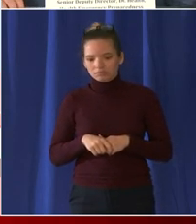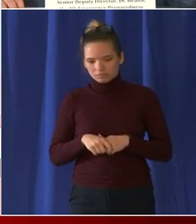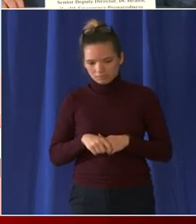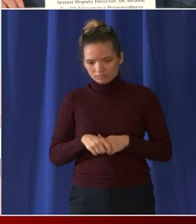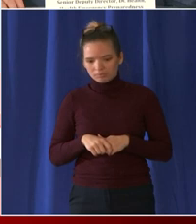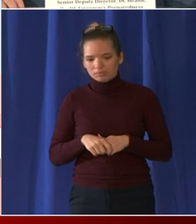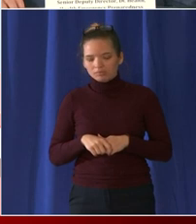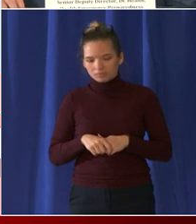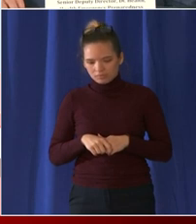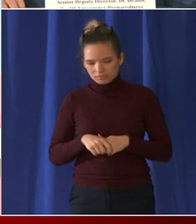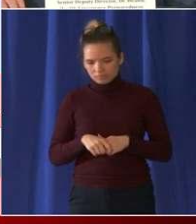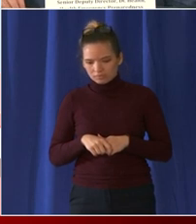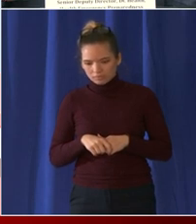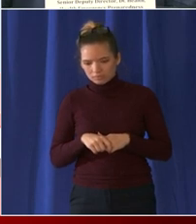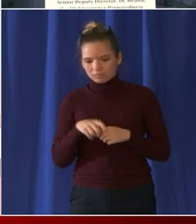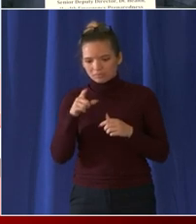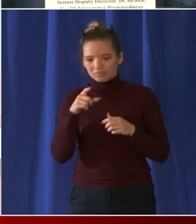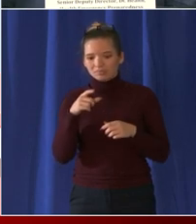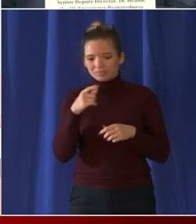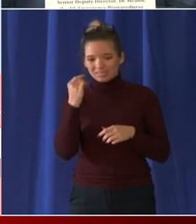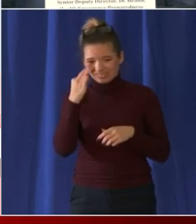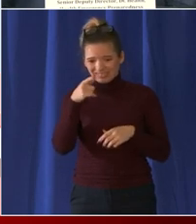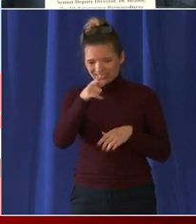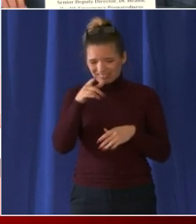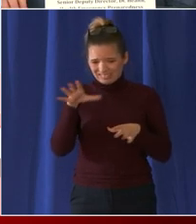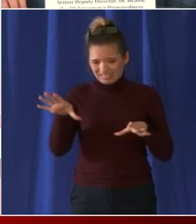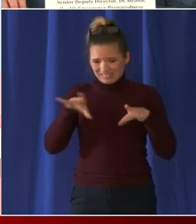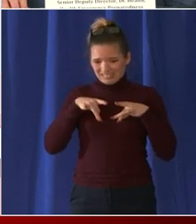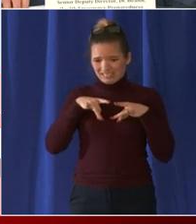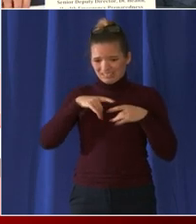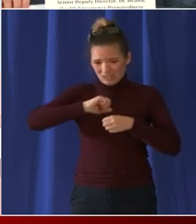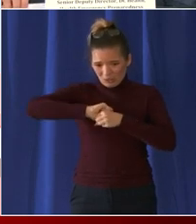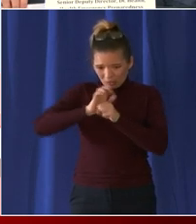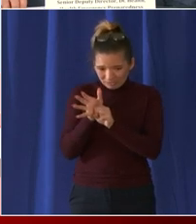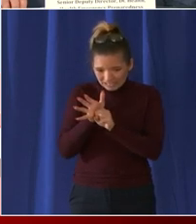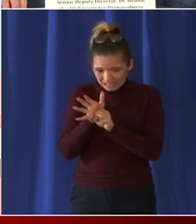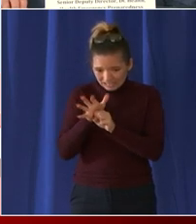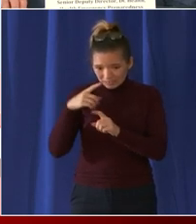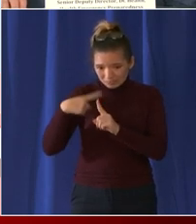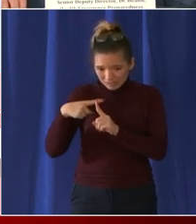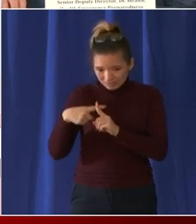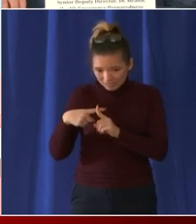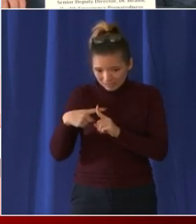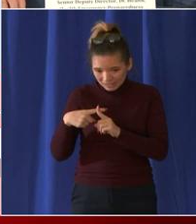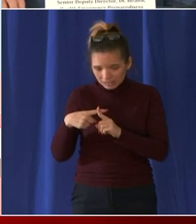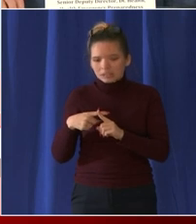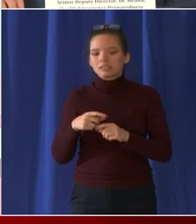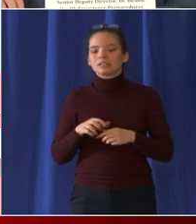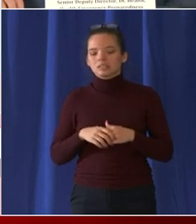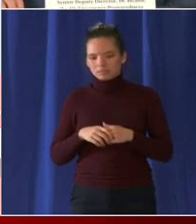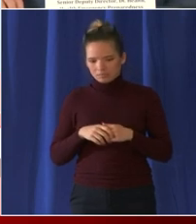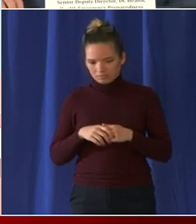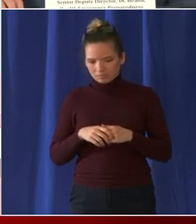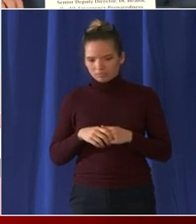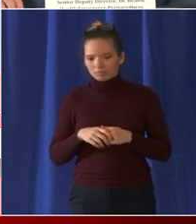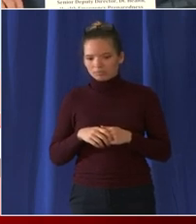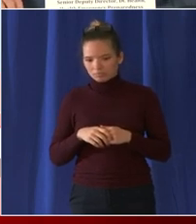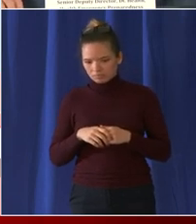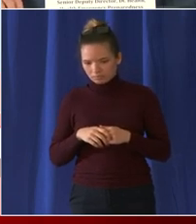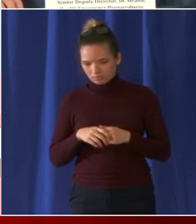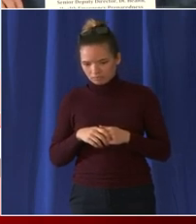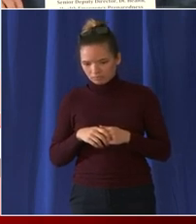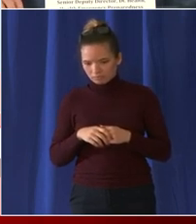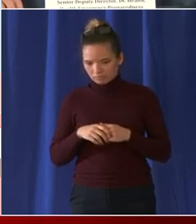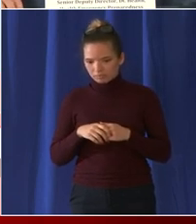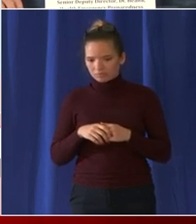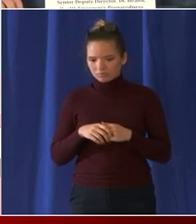positive we talk if you test positive whether that's through a laboratory test or if that is through a rapid PCR test we want